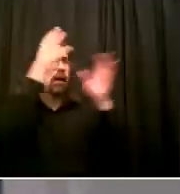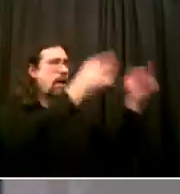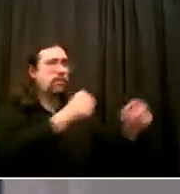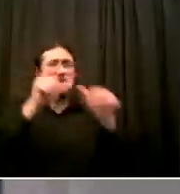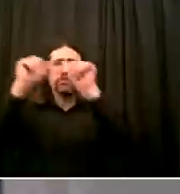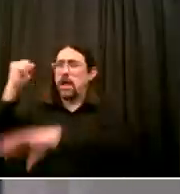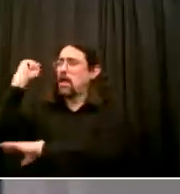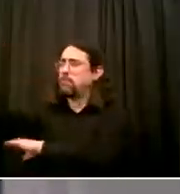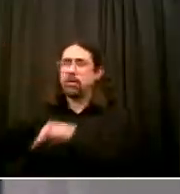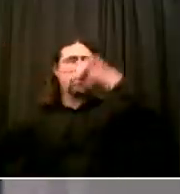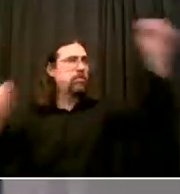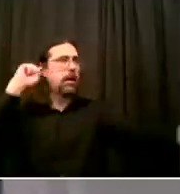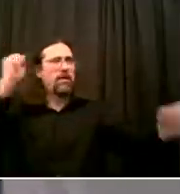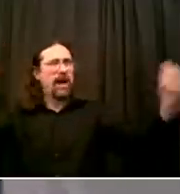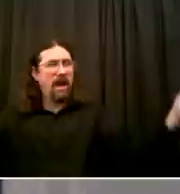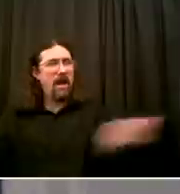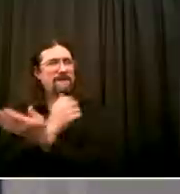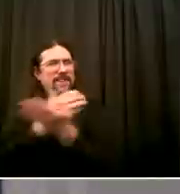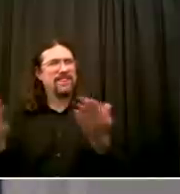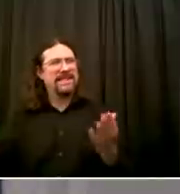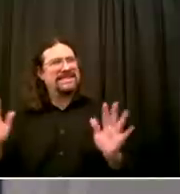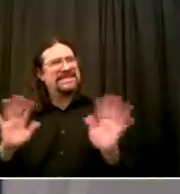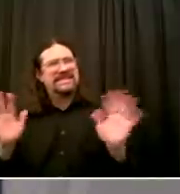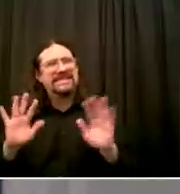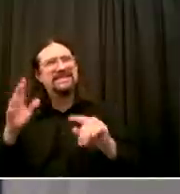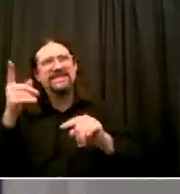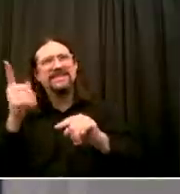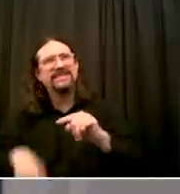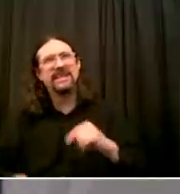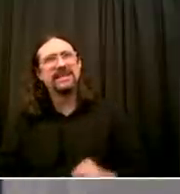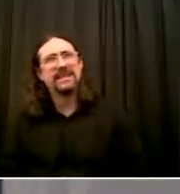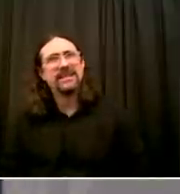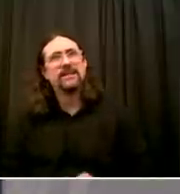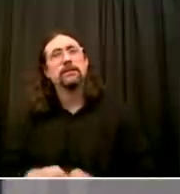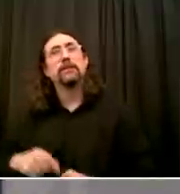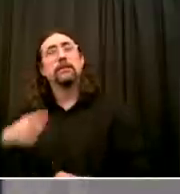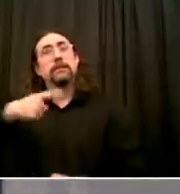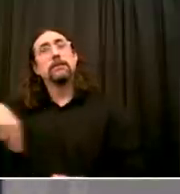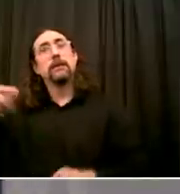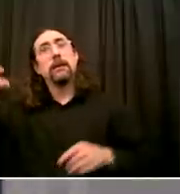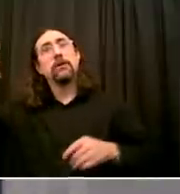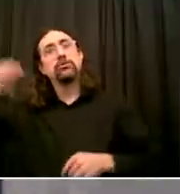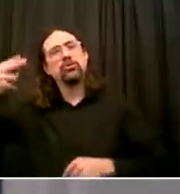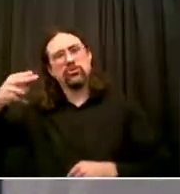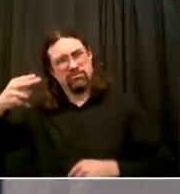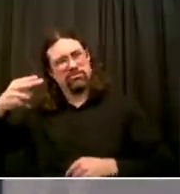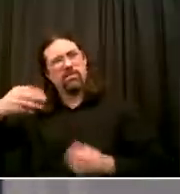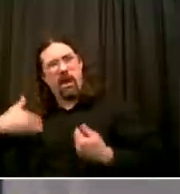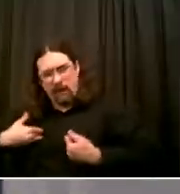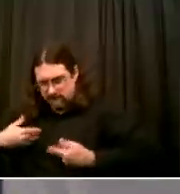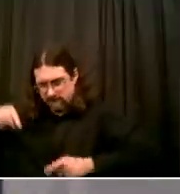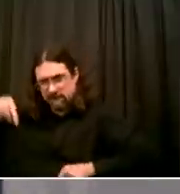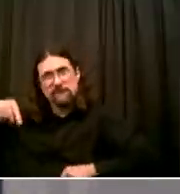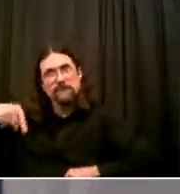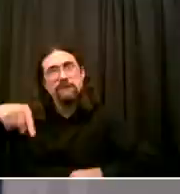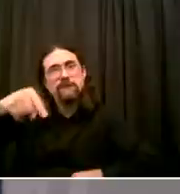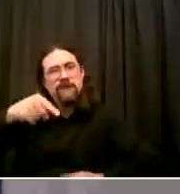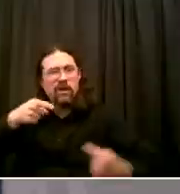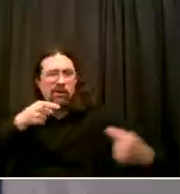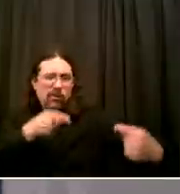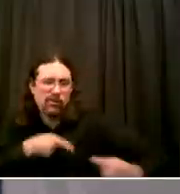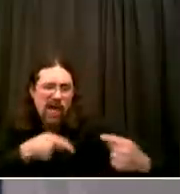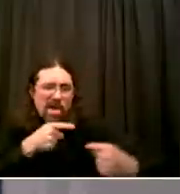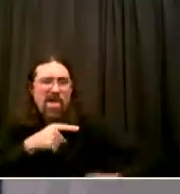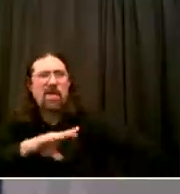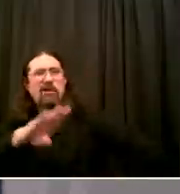struggle With imperfections, with exclusions